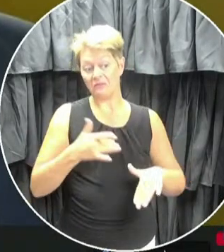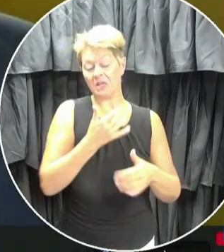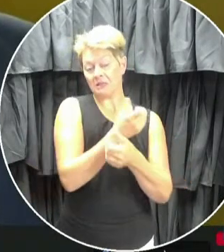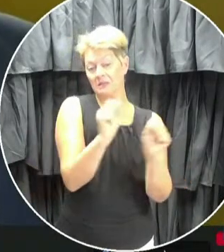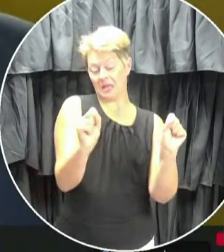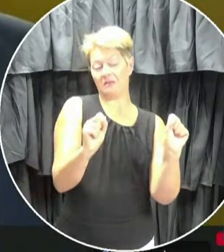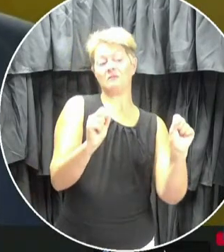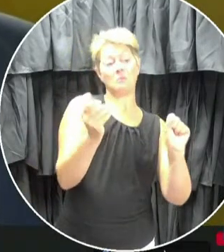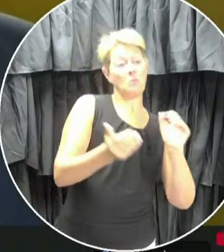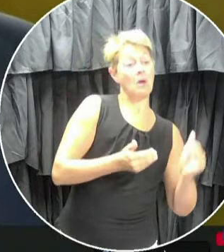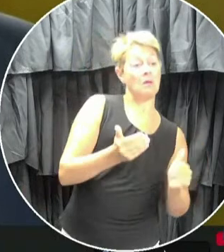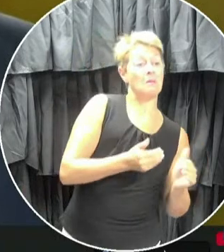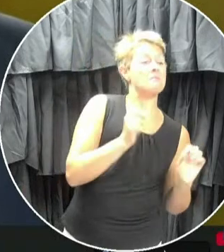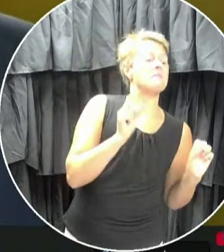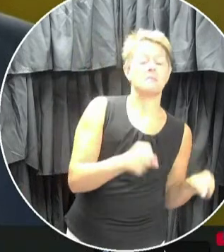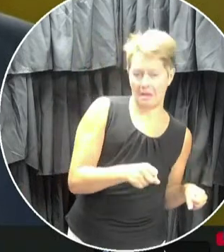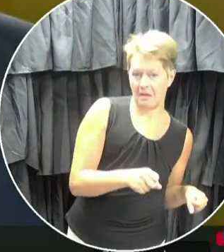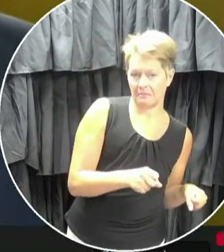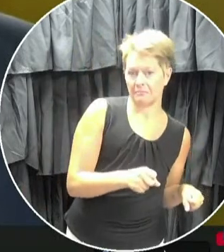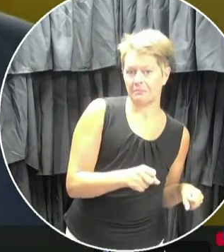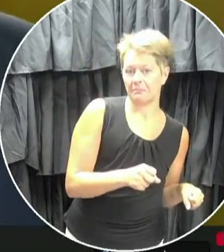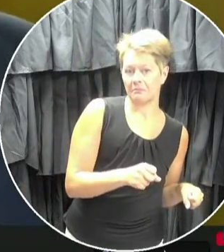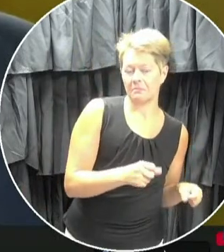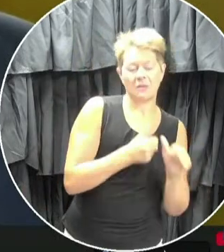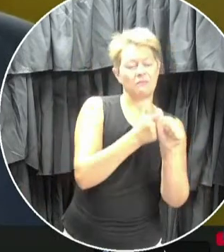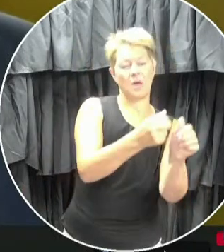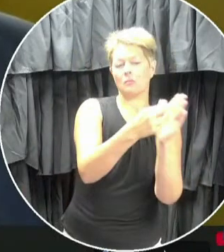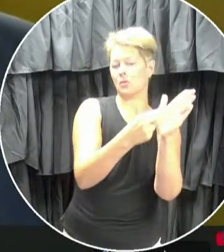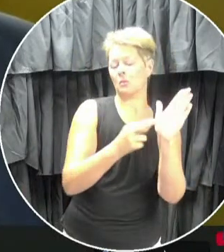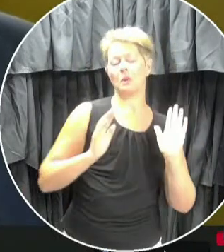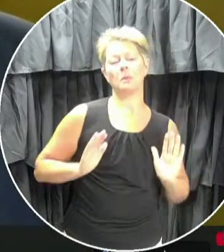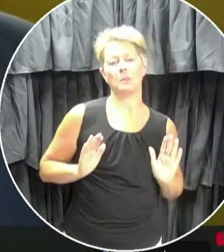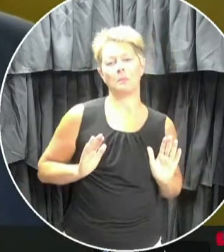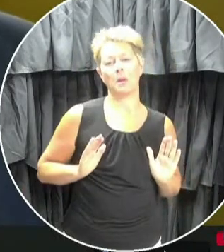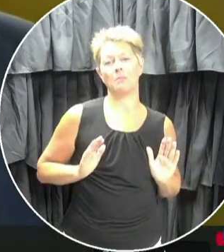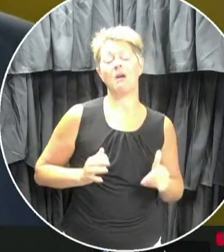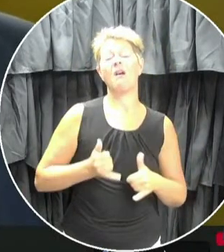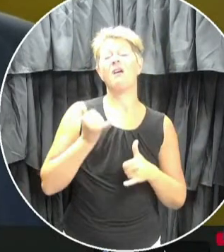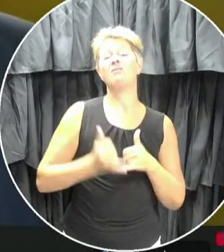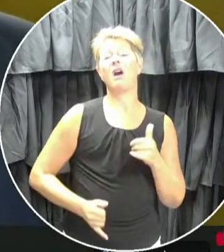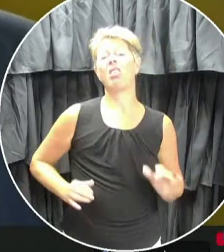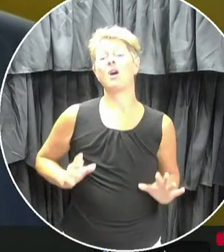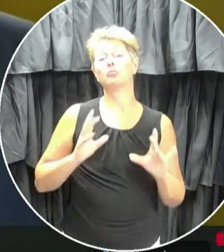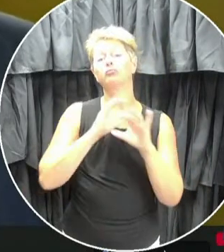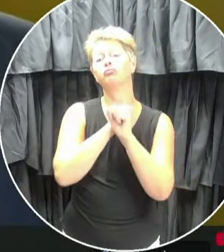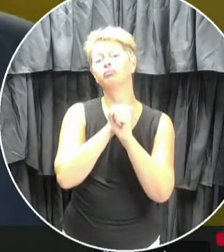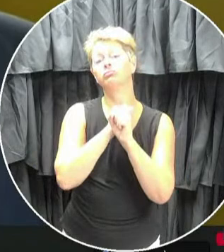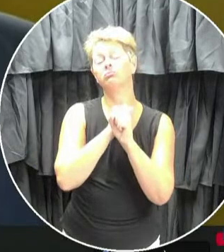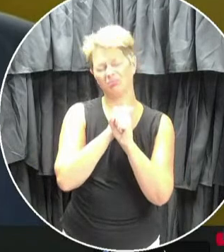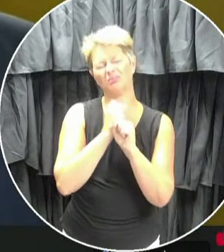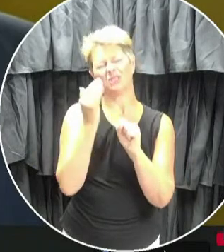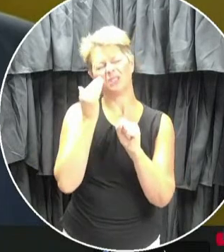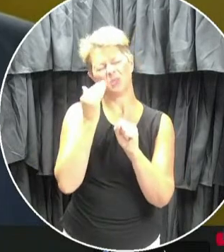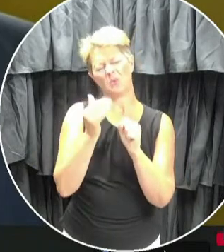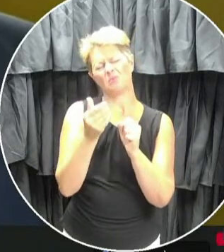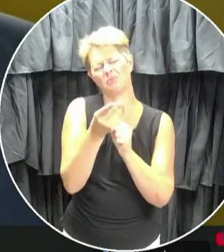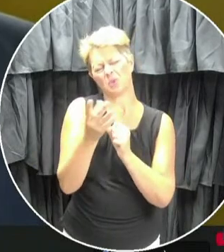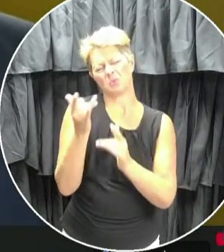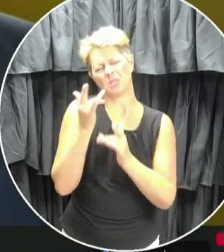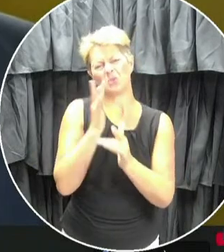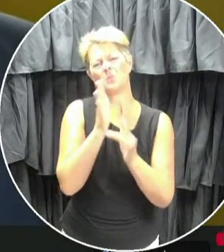schools within the parameters outlined for us. Finally, we know that issues will arise throughout this year.